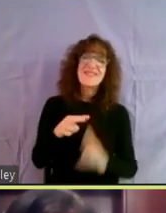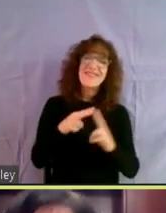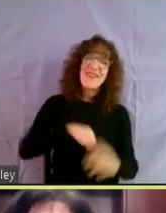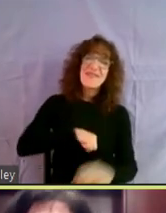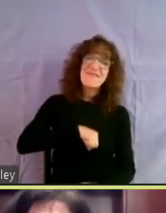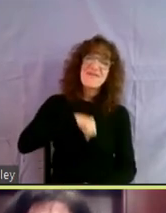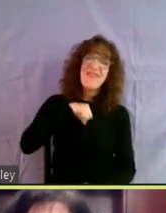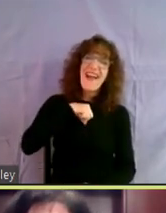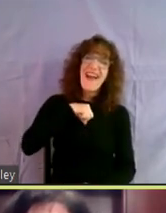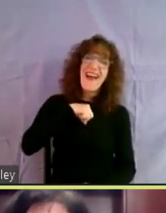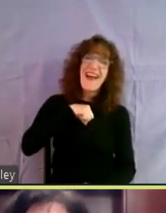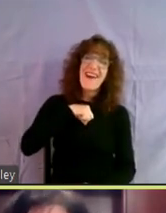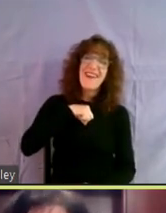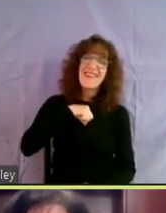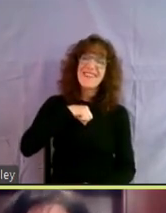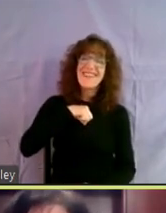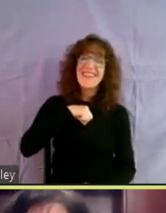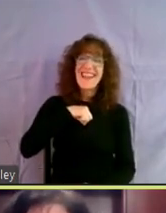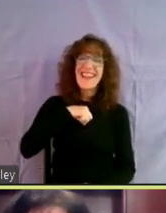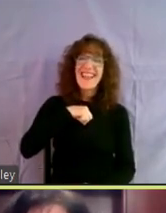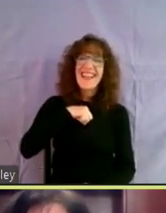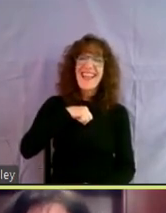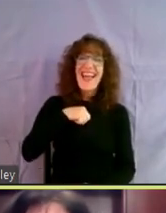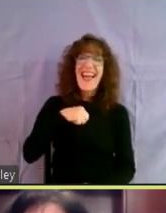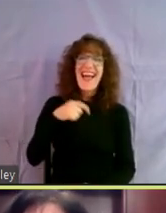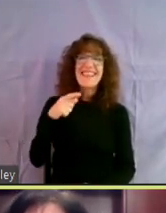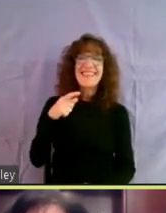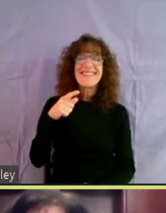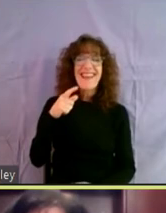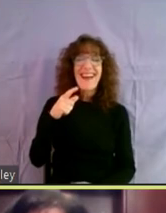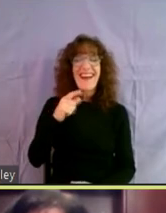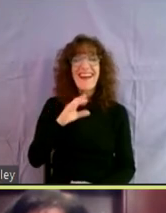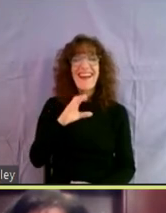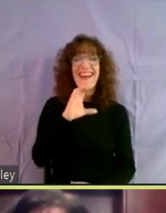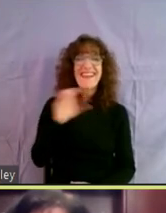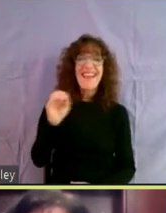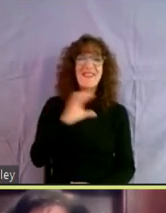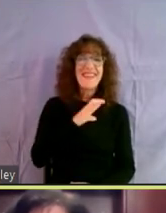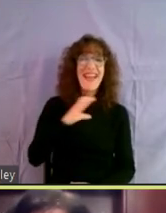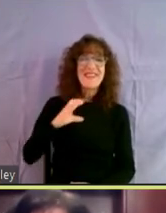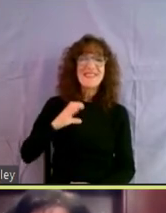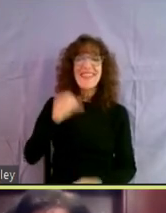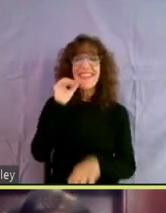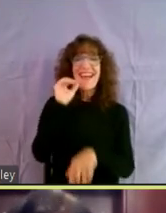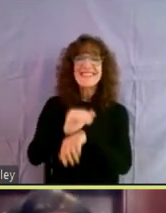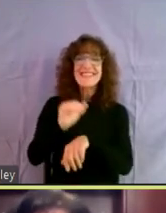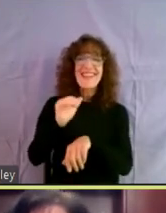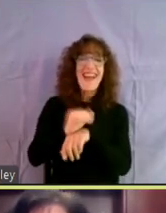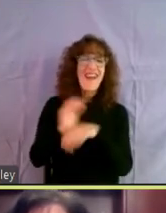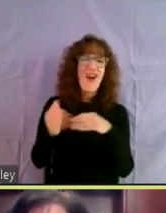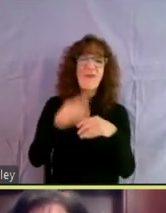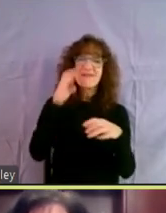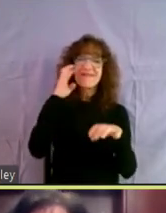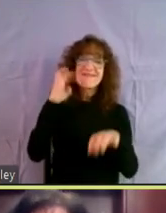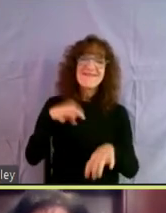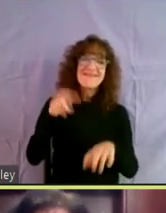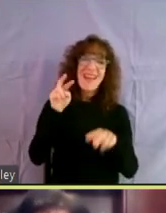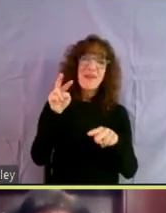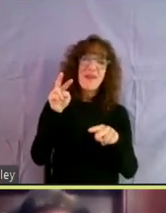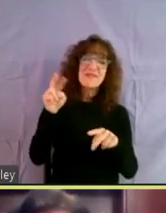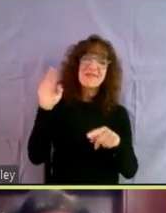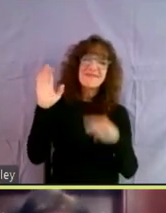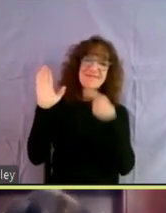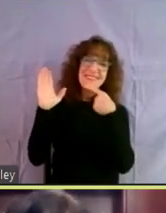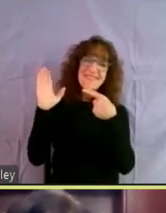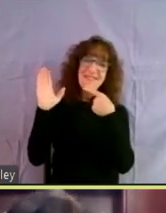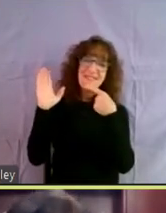walked, watched my county executive, my county council last night and, um, nearly in tears as I watched him, um, testify